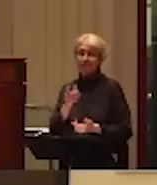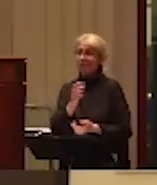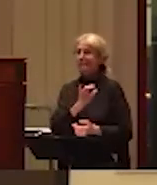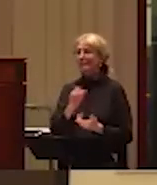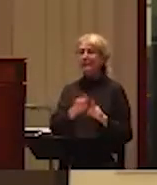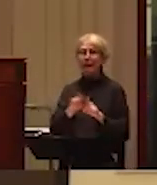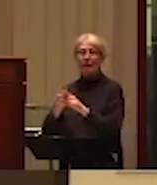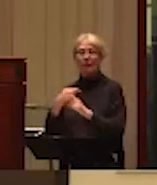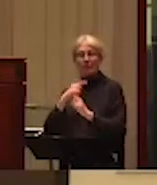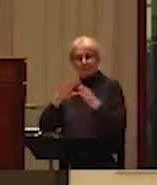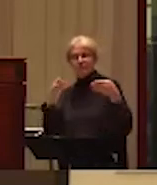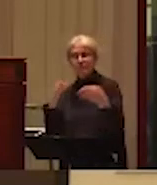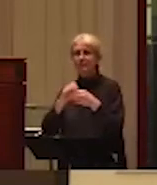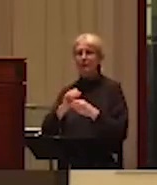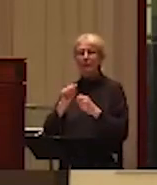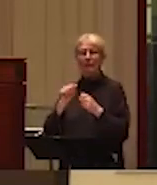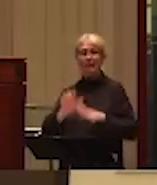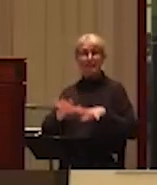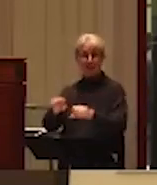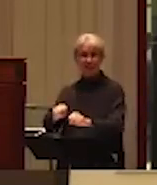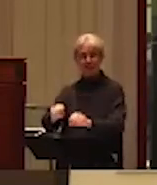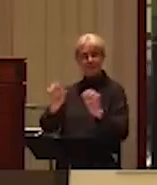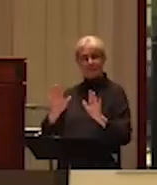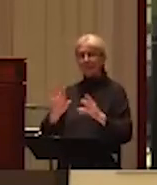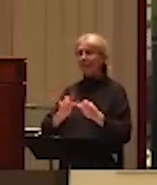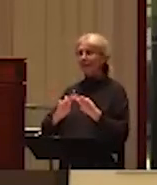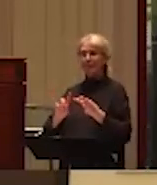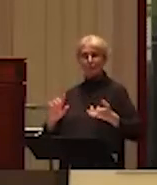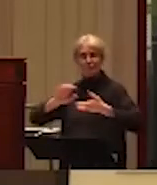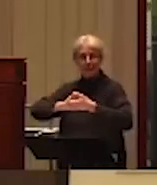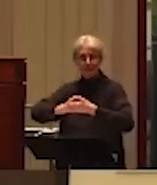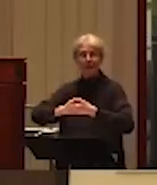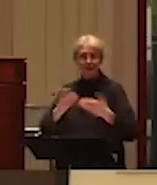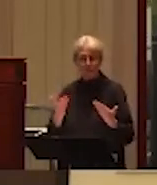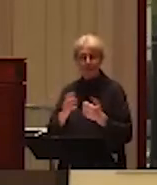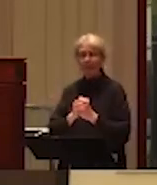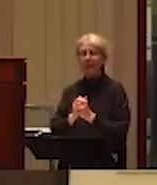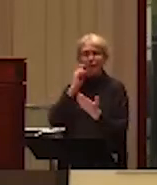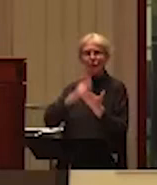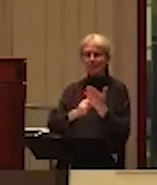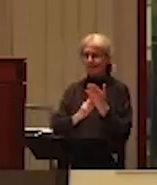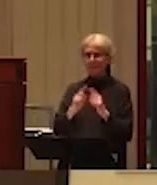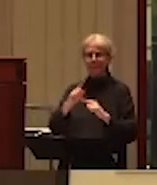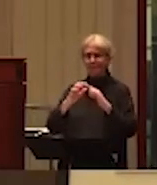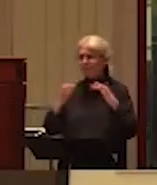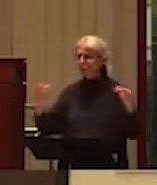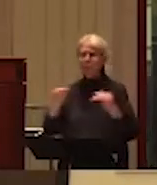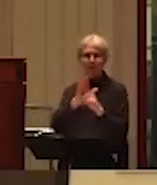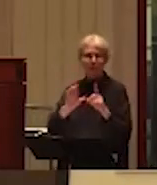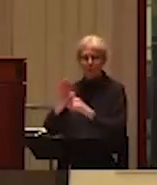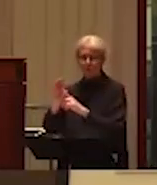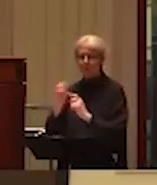reconciliation and multiculturalism and the latter one,